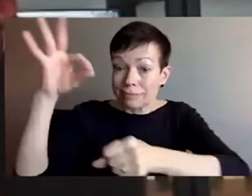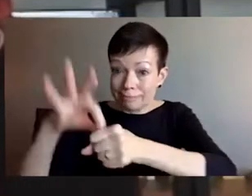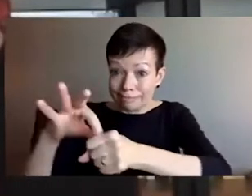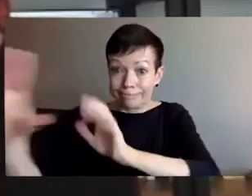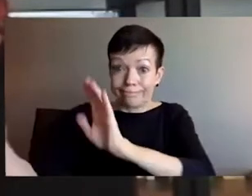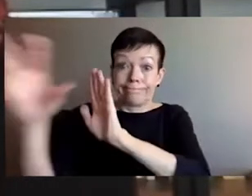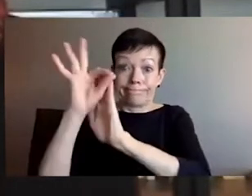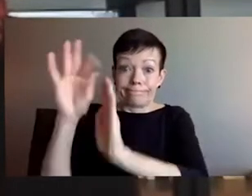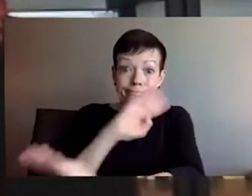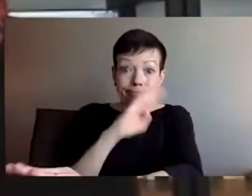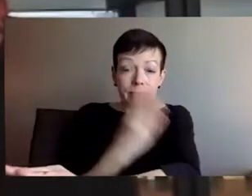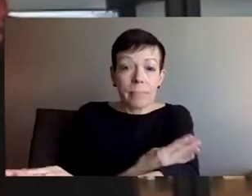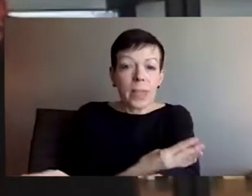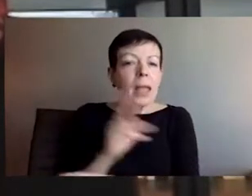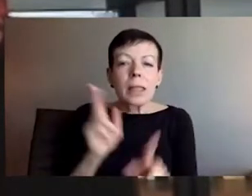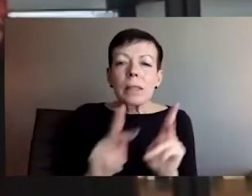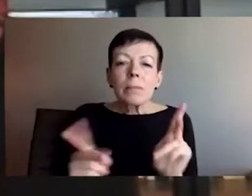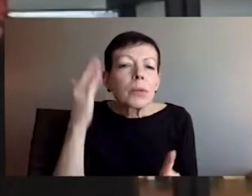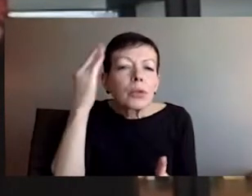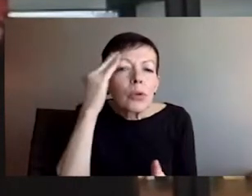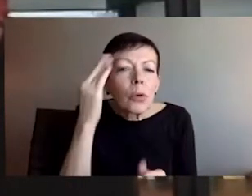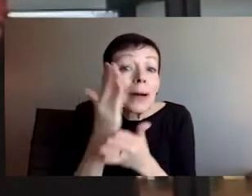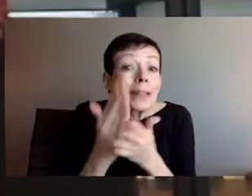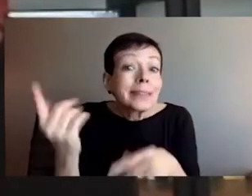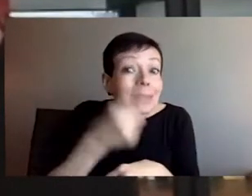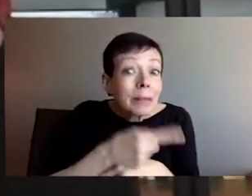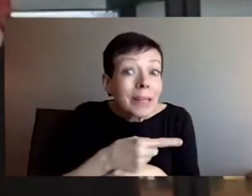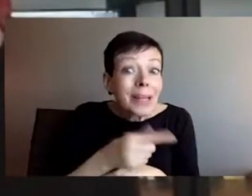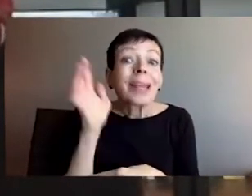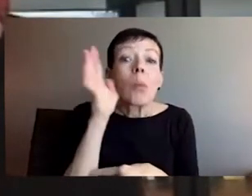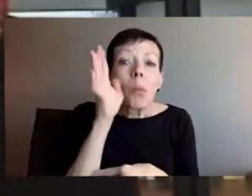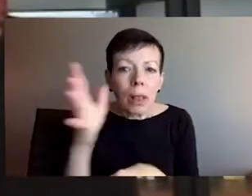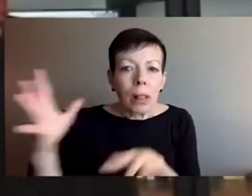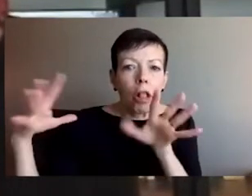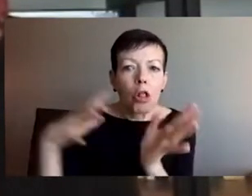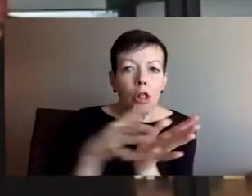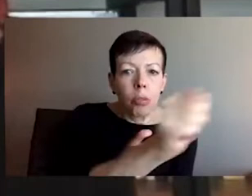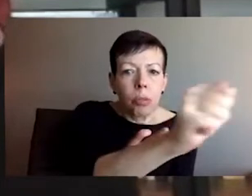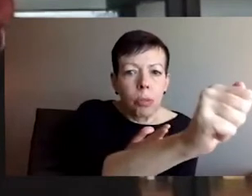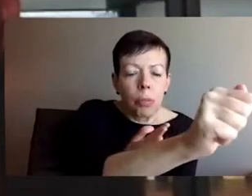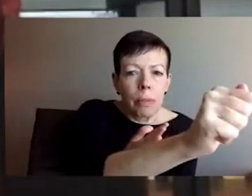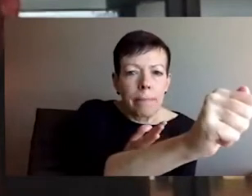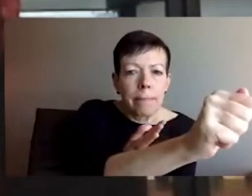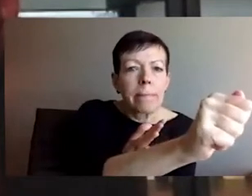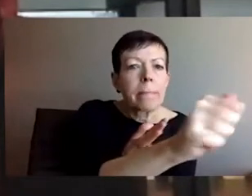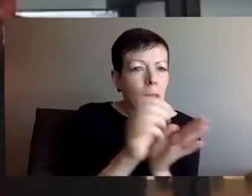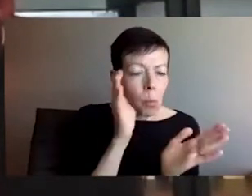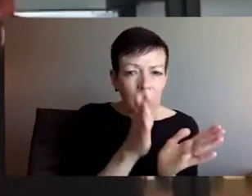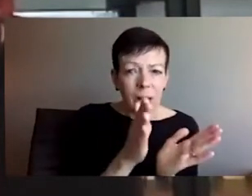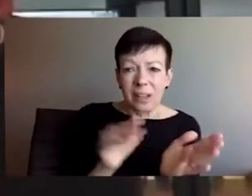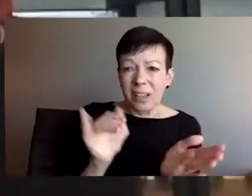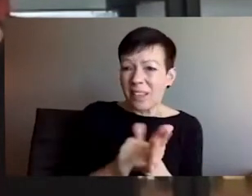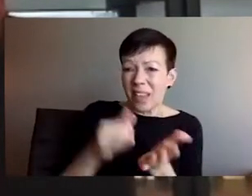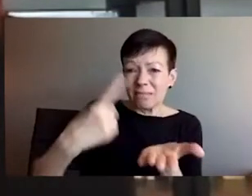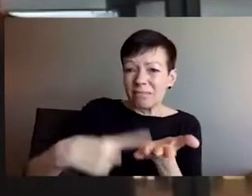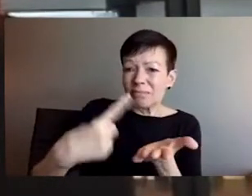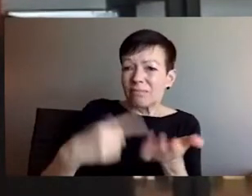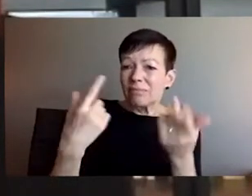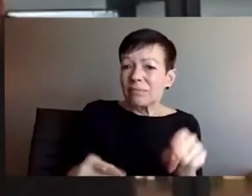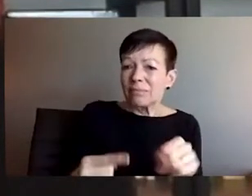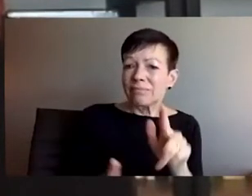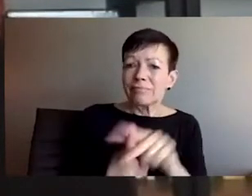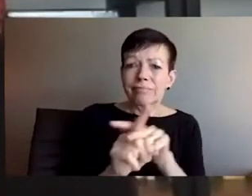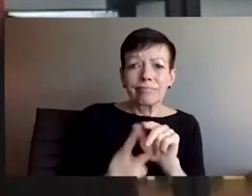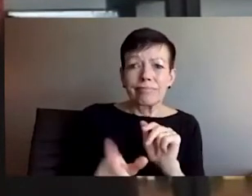East in Ukraine is not, it's not a new notion. Um, I happened to be living in Kharkiv when Putin came to power and, uh, the very next day,